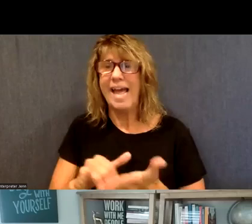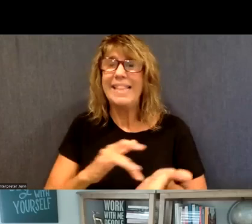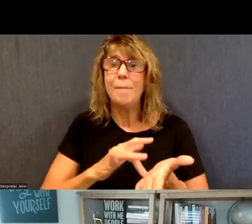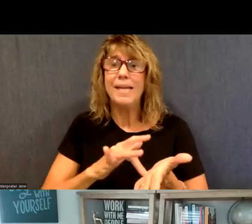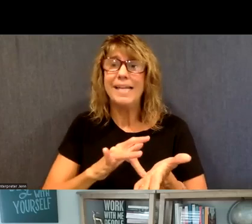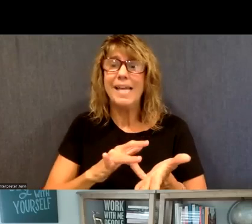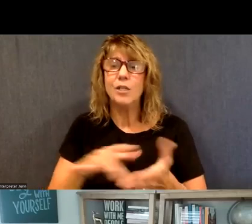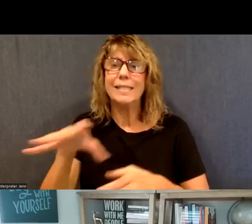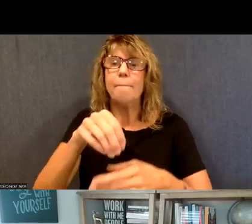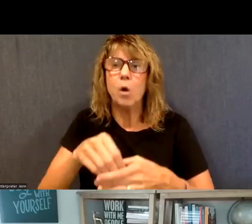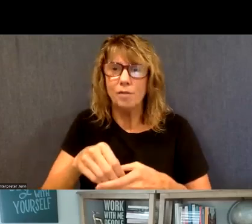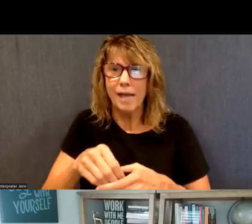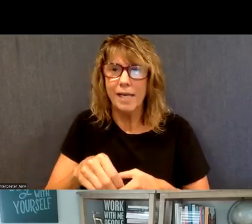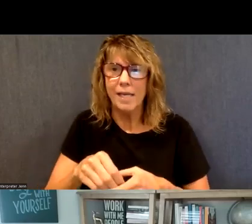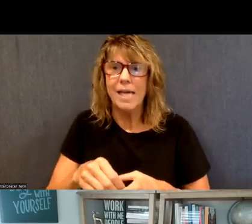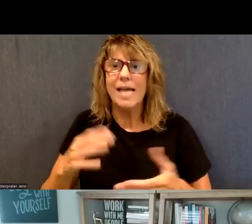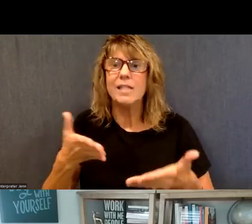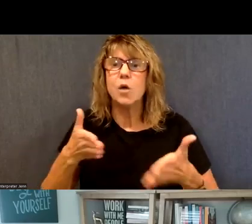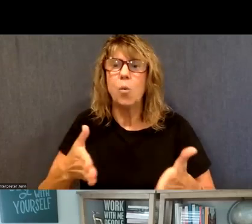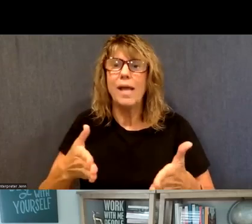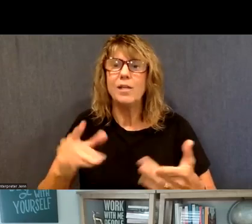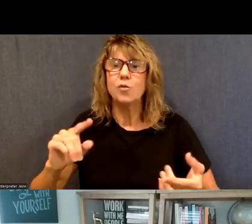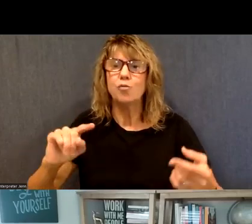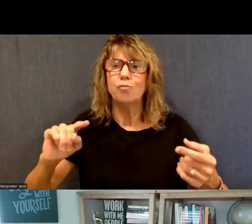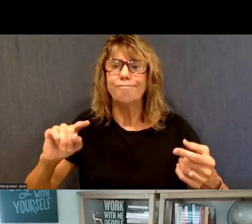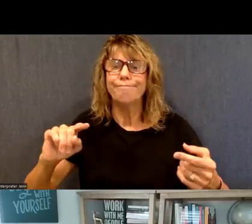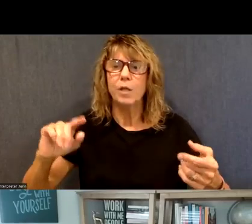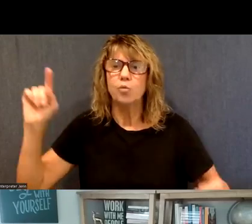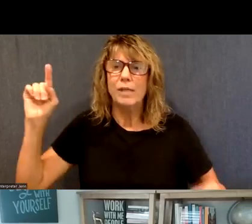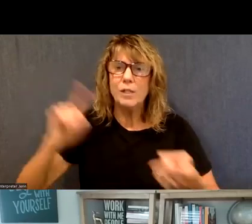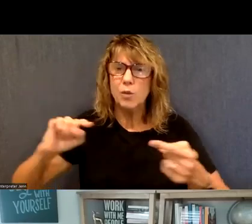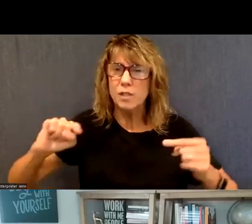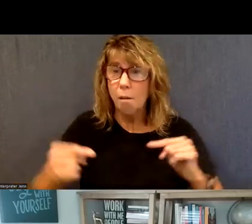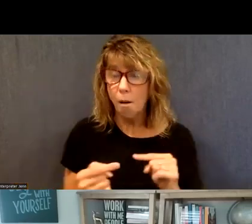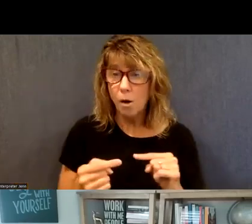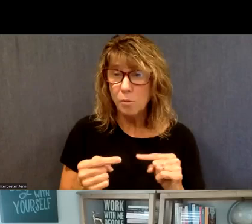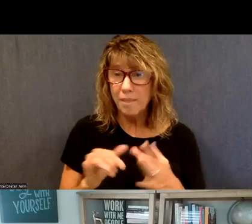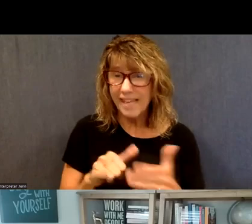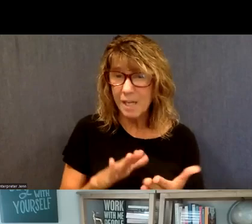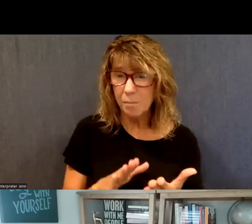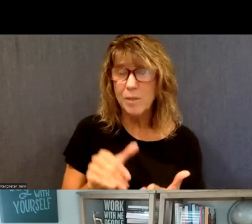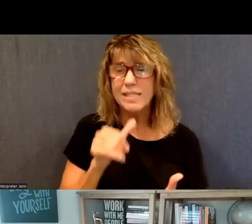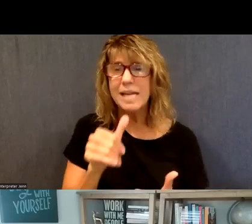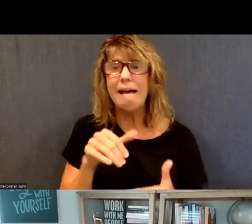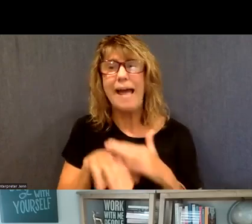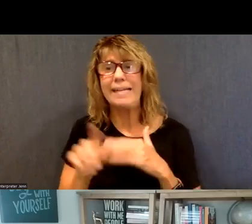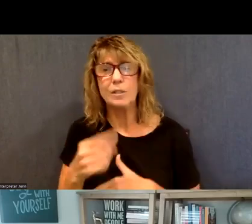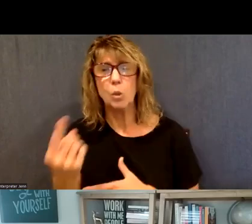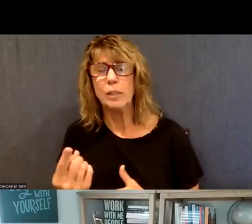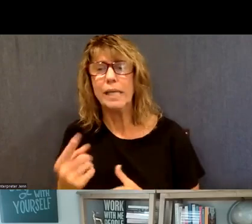of that. Um, it is a harm reduction approach. Um, so it isn't an abstinence only, but really